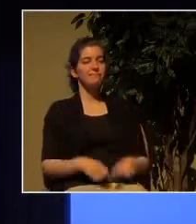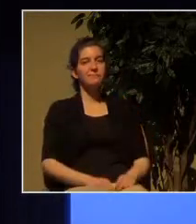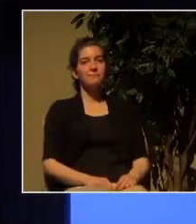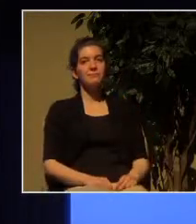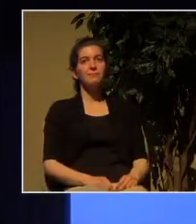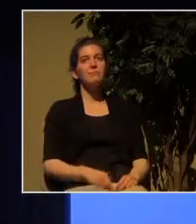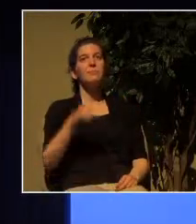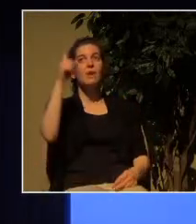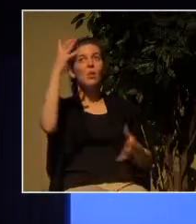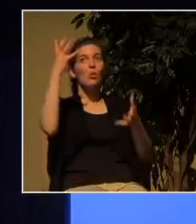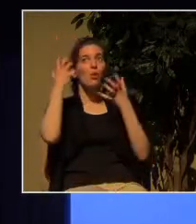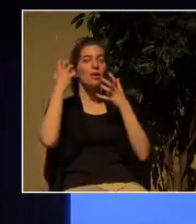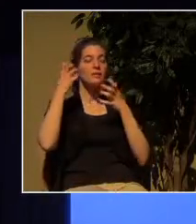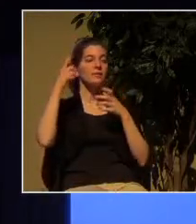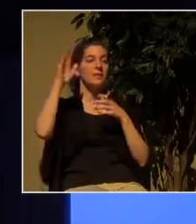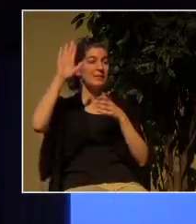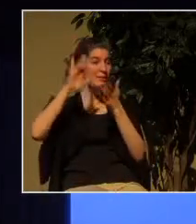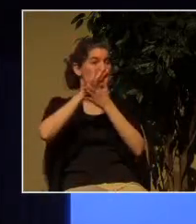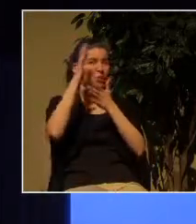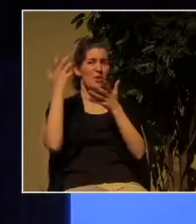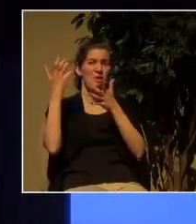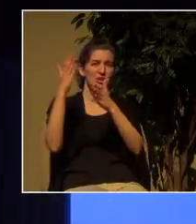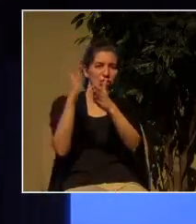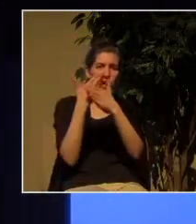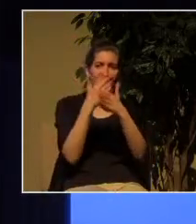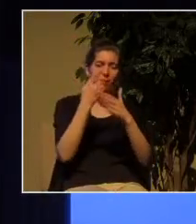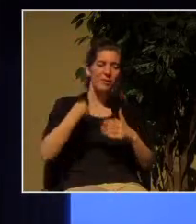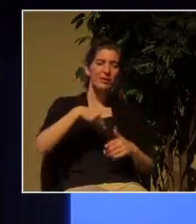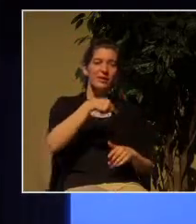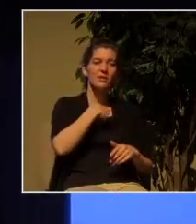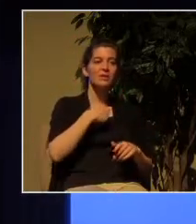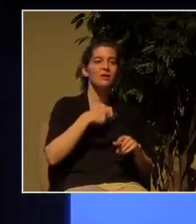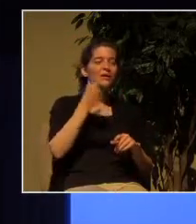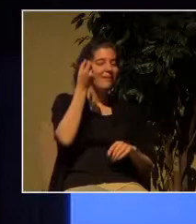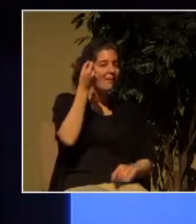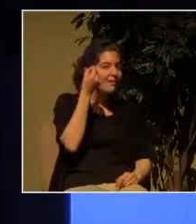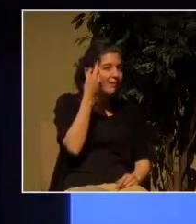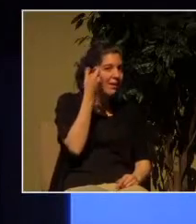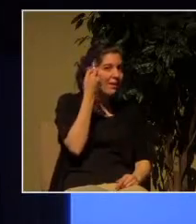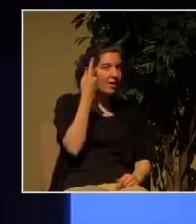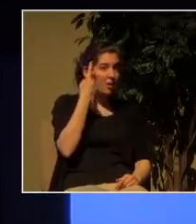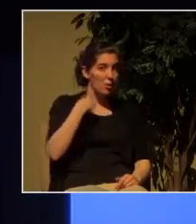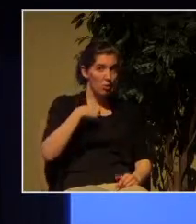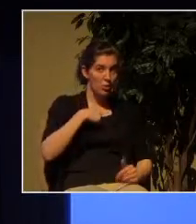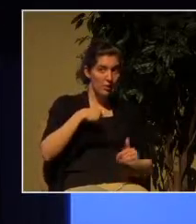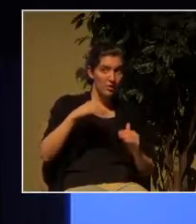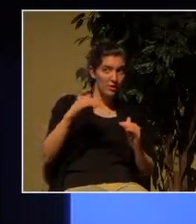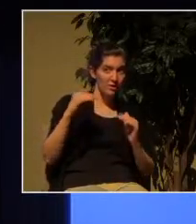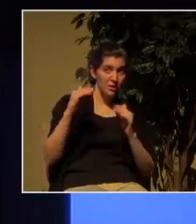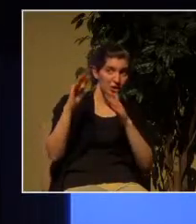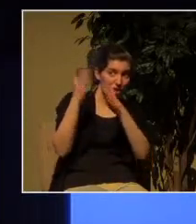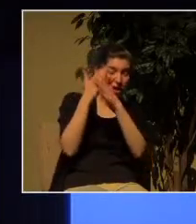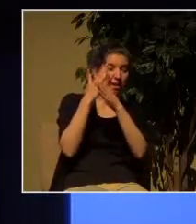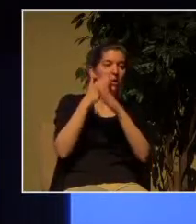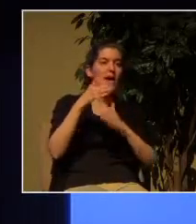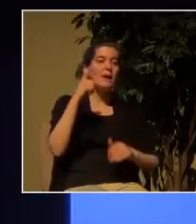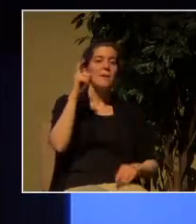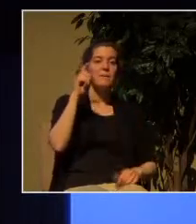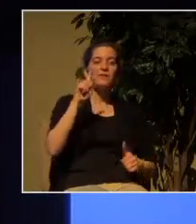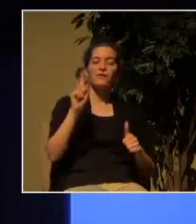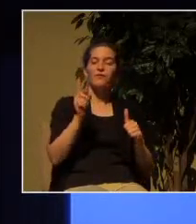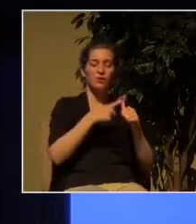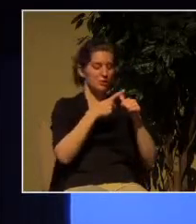but for him to share his glory with us we have to leave behind us all this